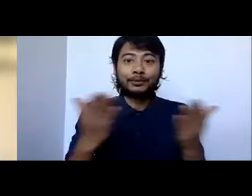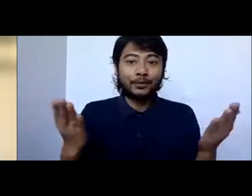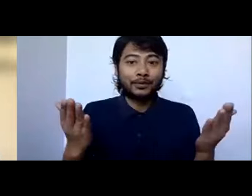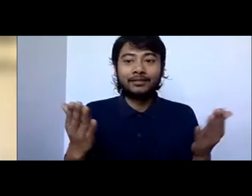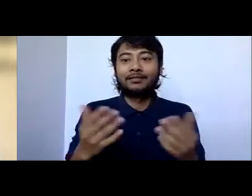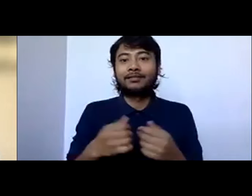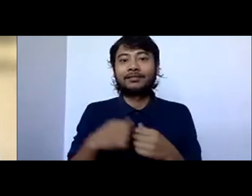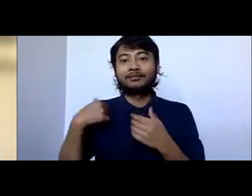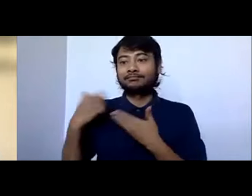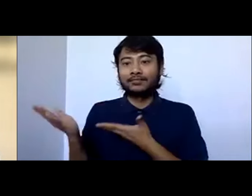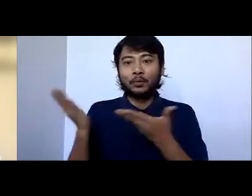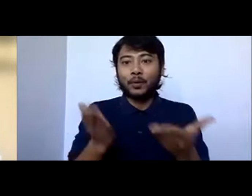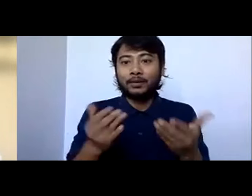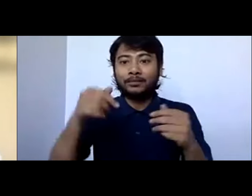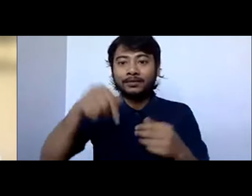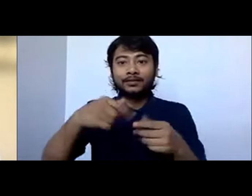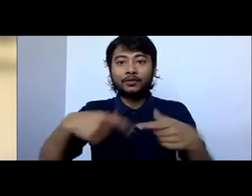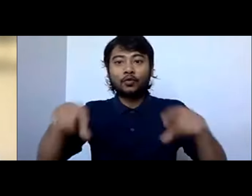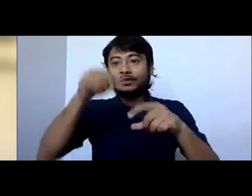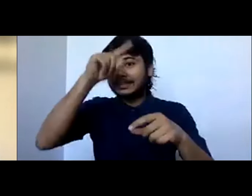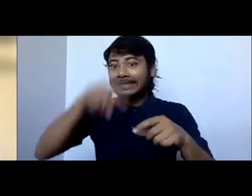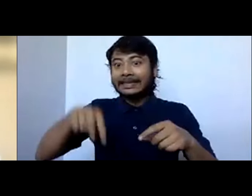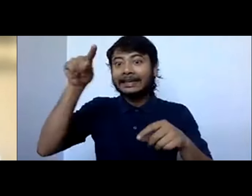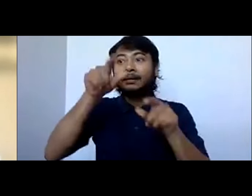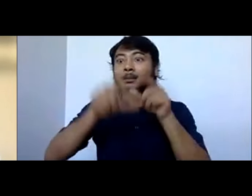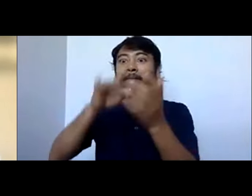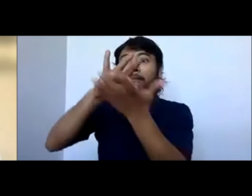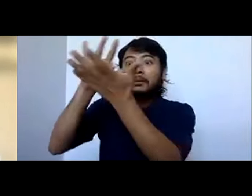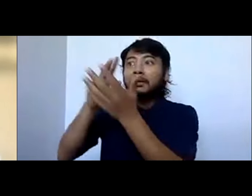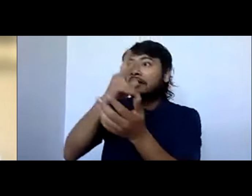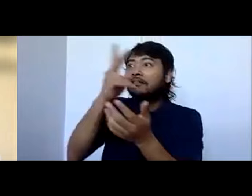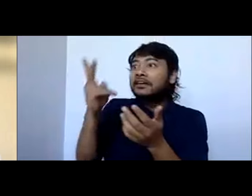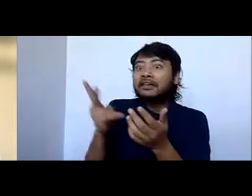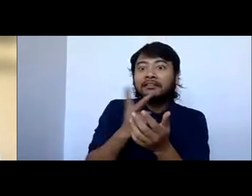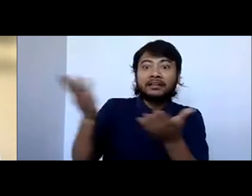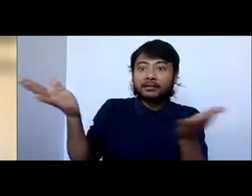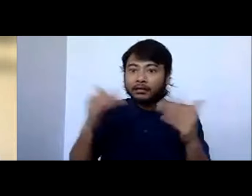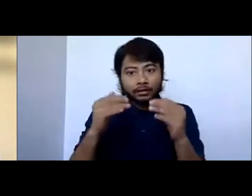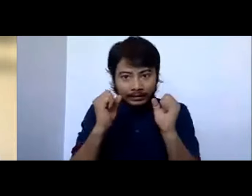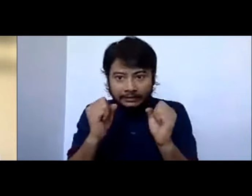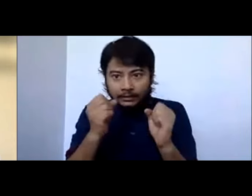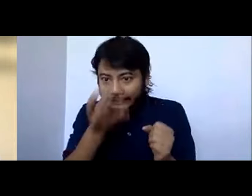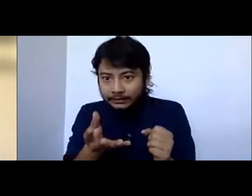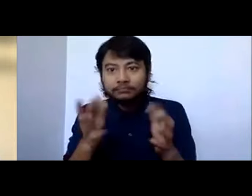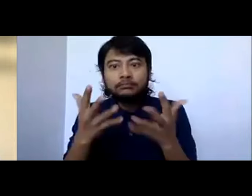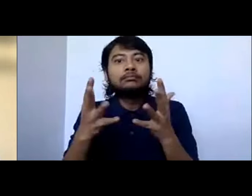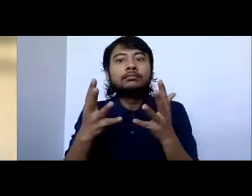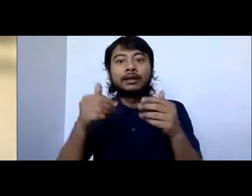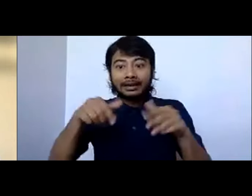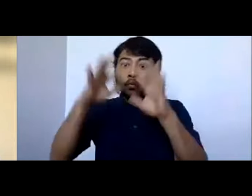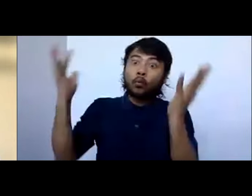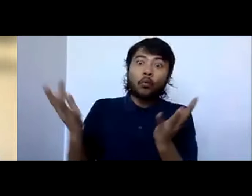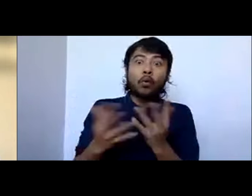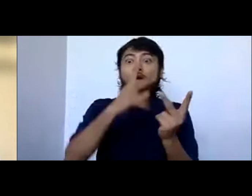different parts of India, not just different parts of the world. And just before when I was talking, you know, I heard about how your volunteers are based in